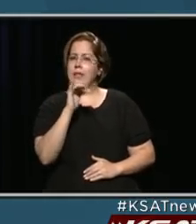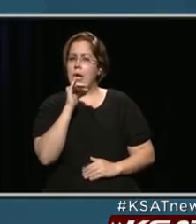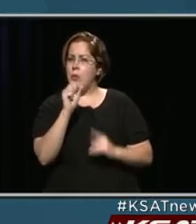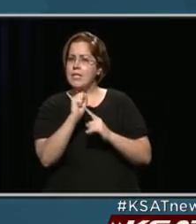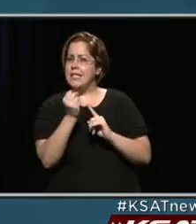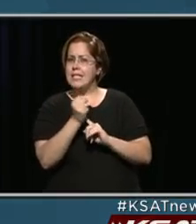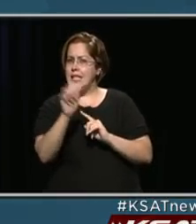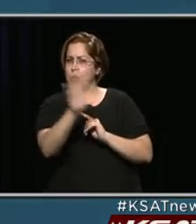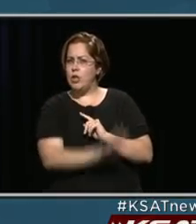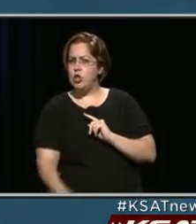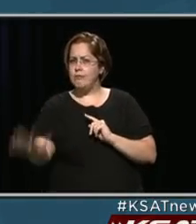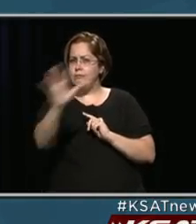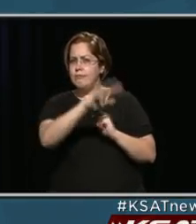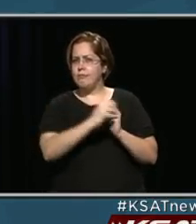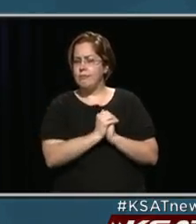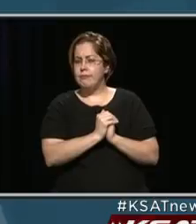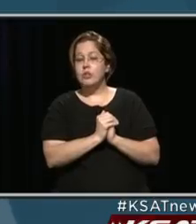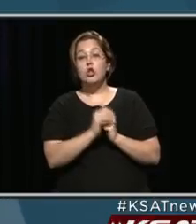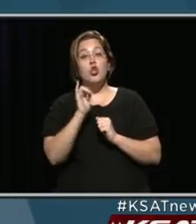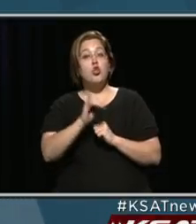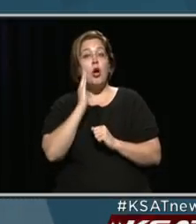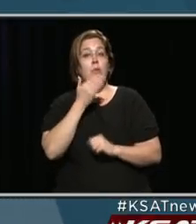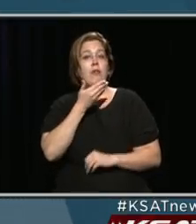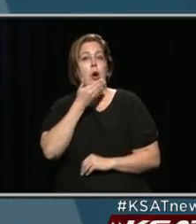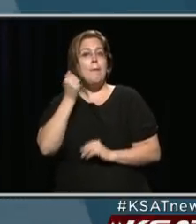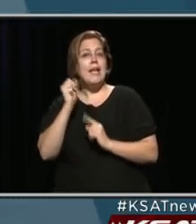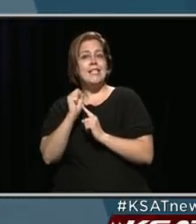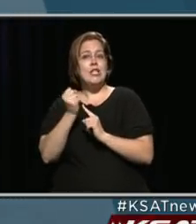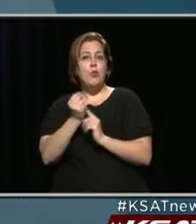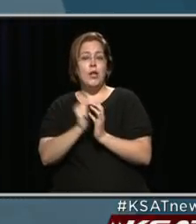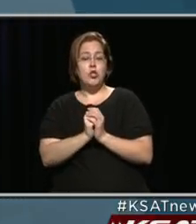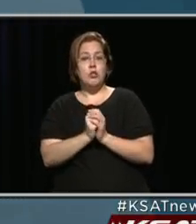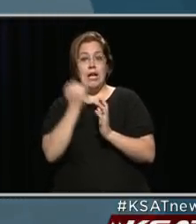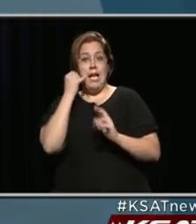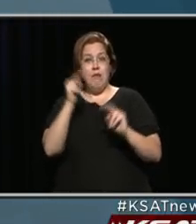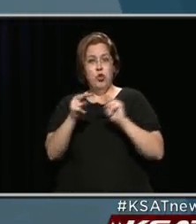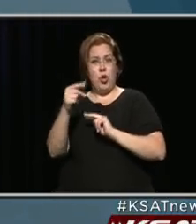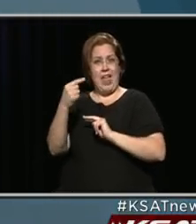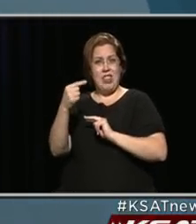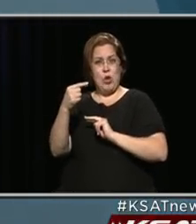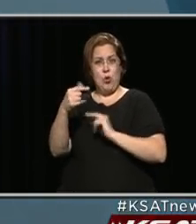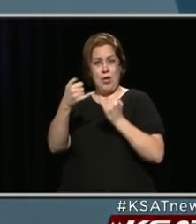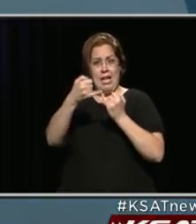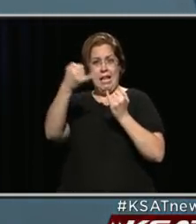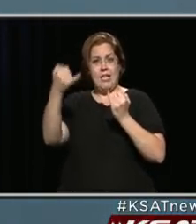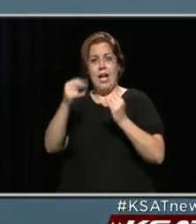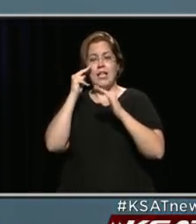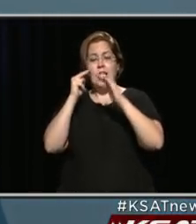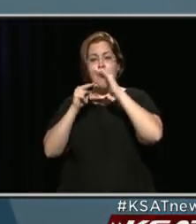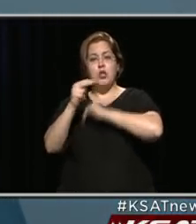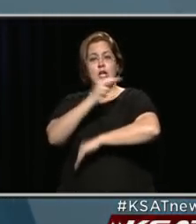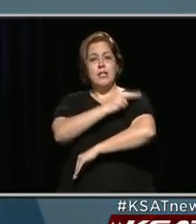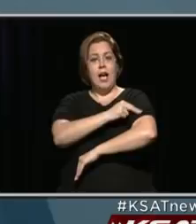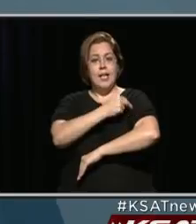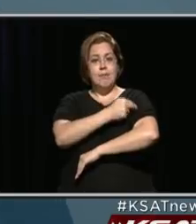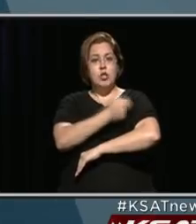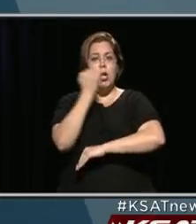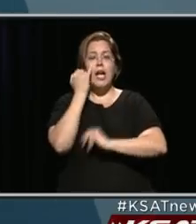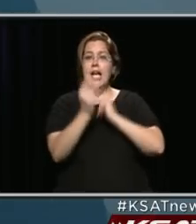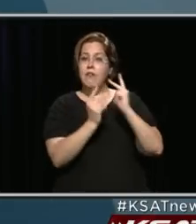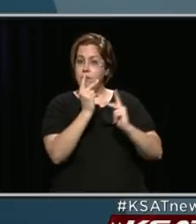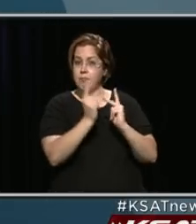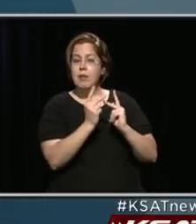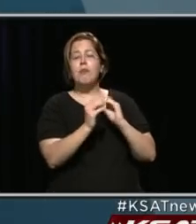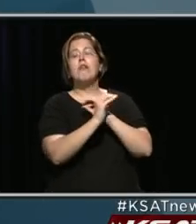universally. So that would have been our best case scenario. If you look at the green bar, it projects hospitalizations if people